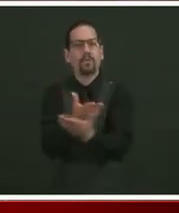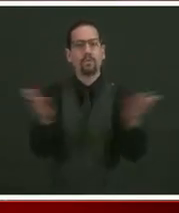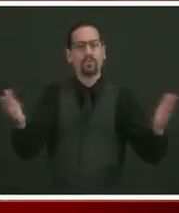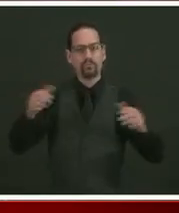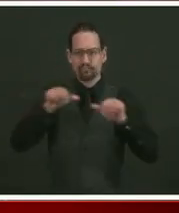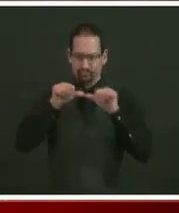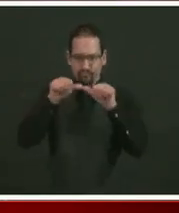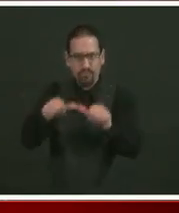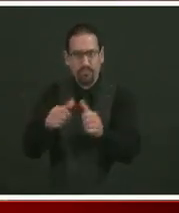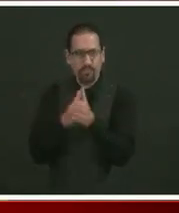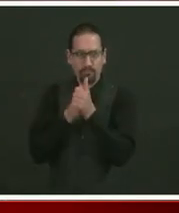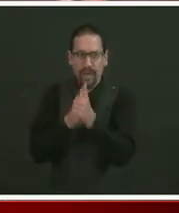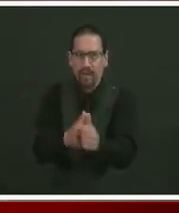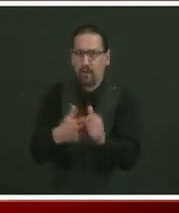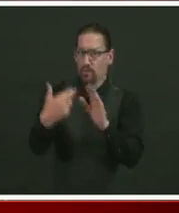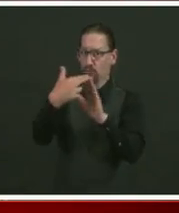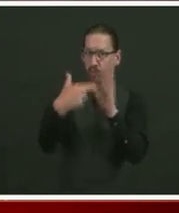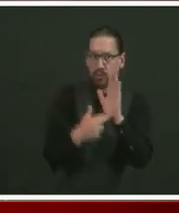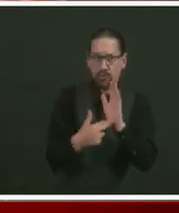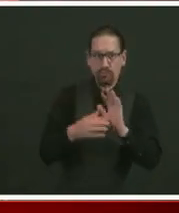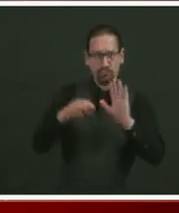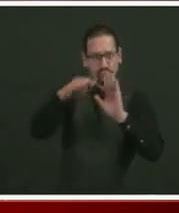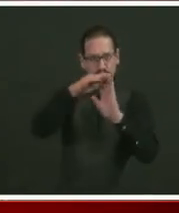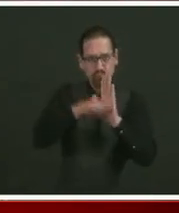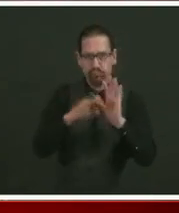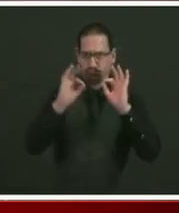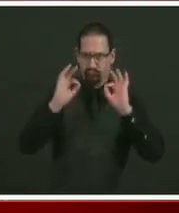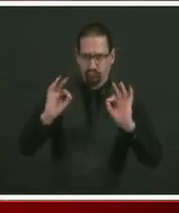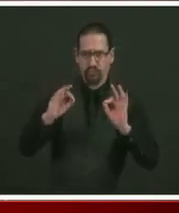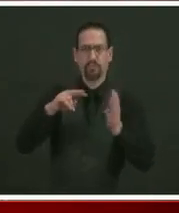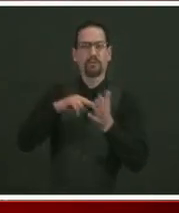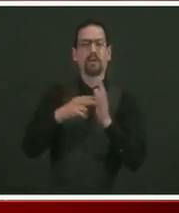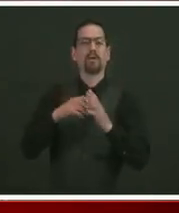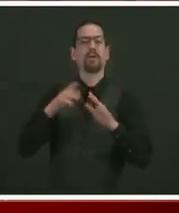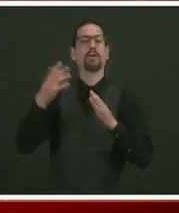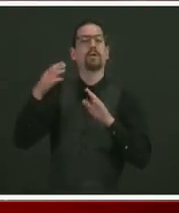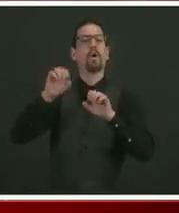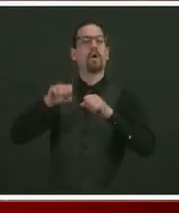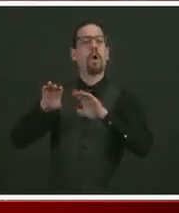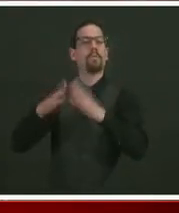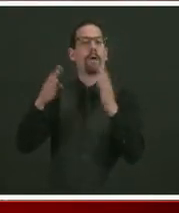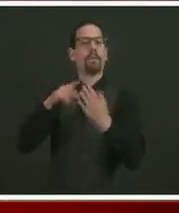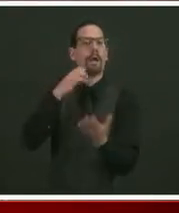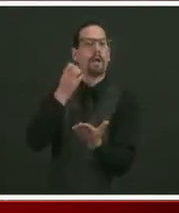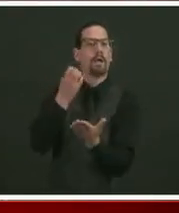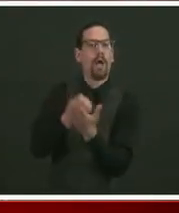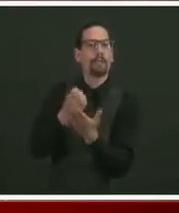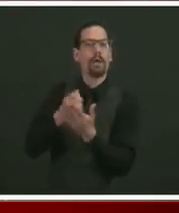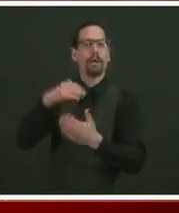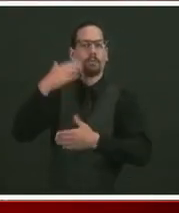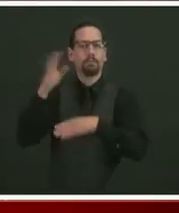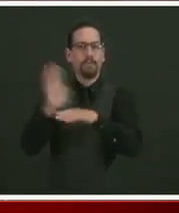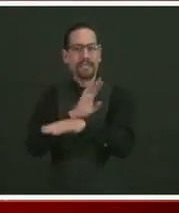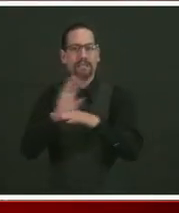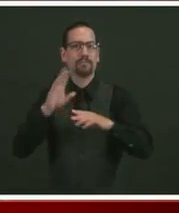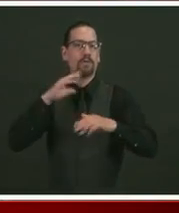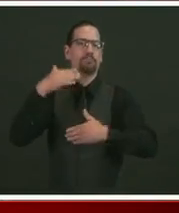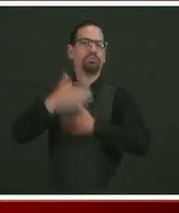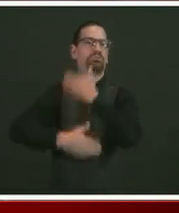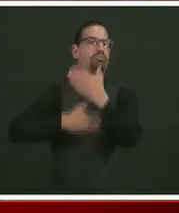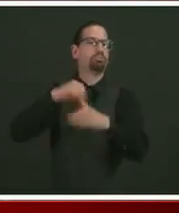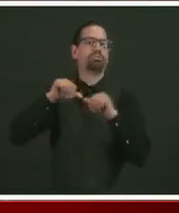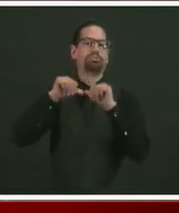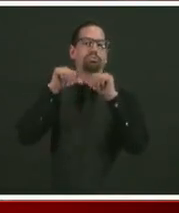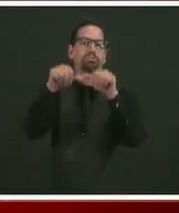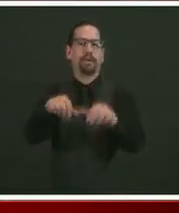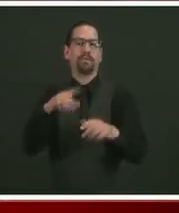we will continue to reopen the economy and continue to be safe. So I'm going to continue to say that because a